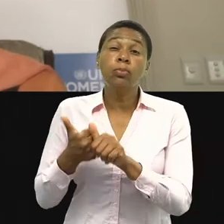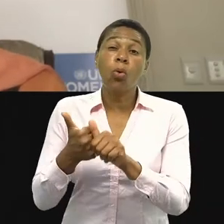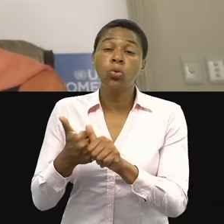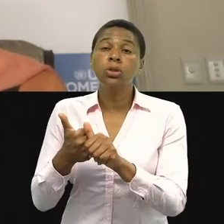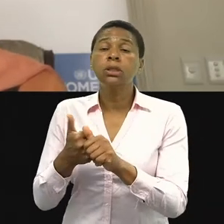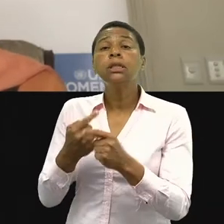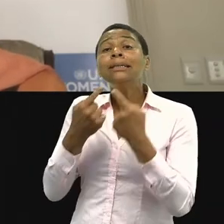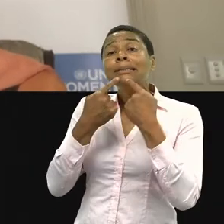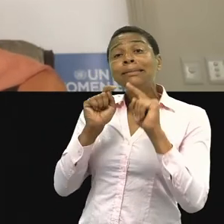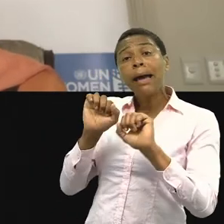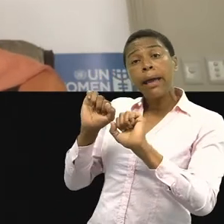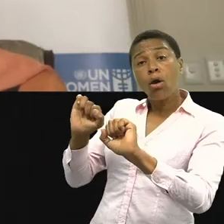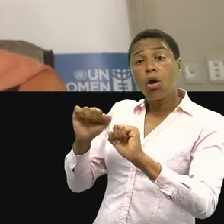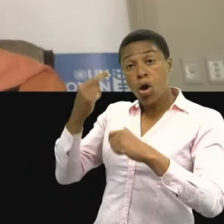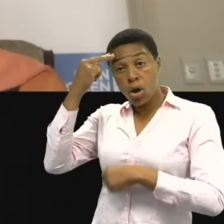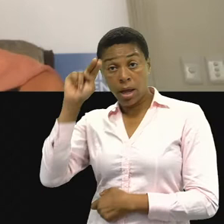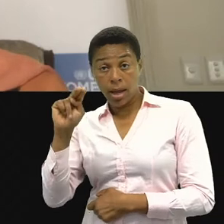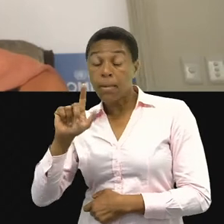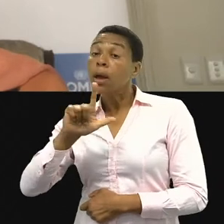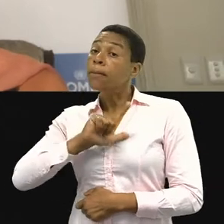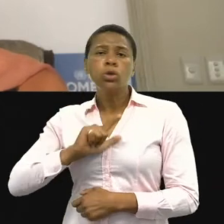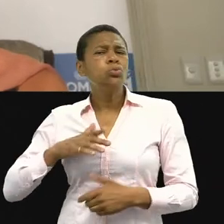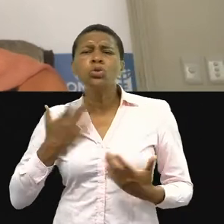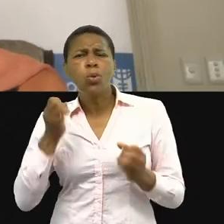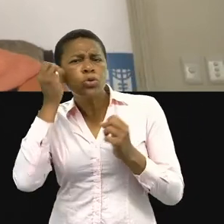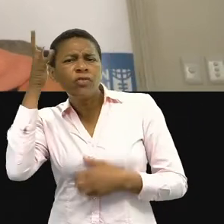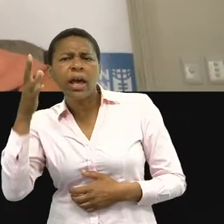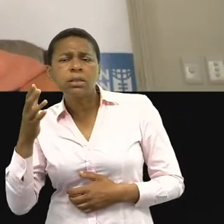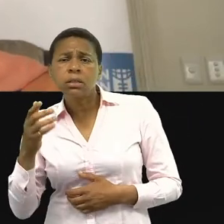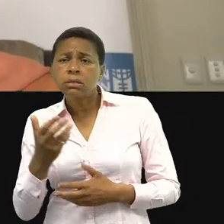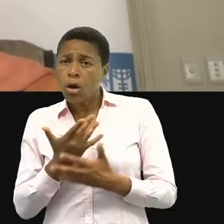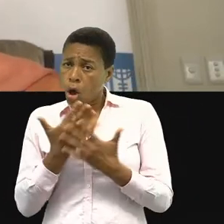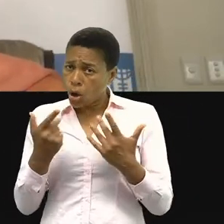that women are also affected.